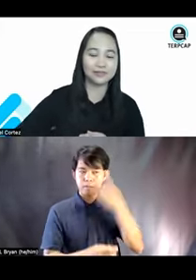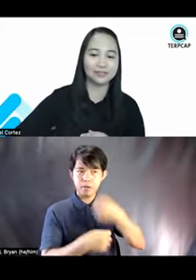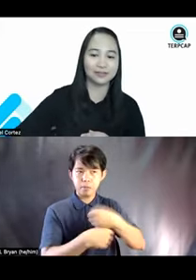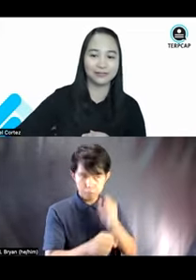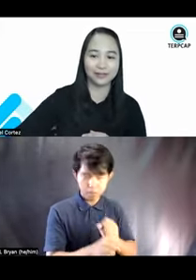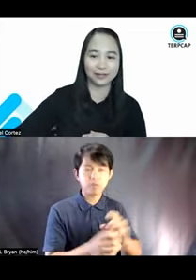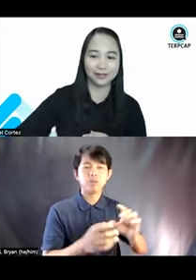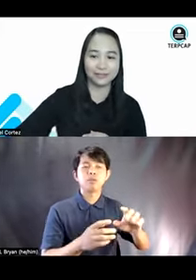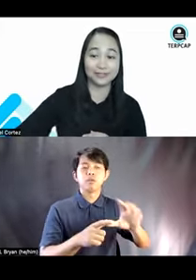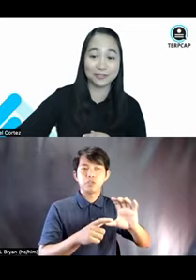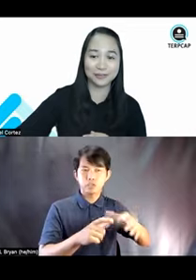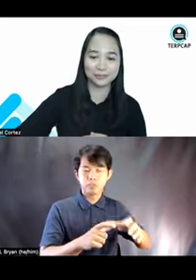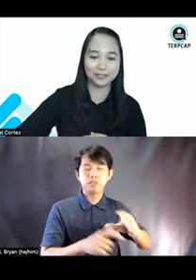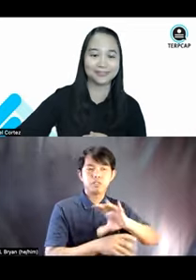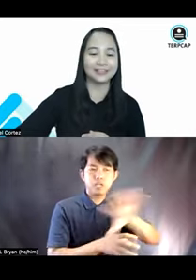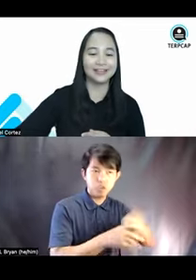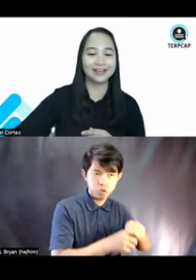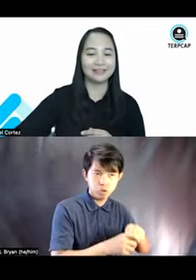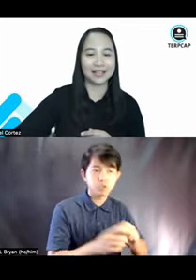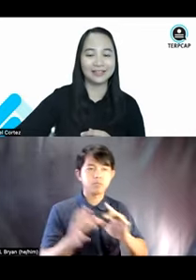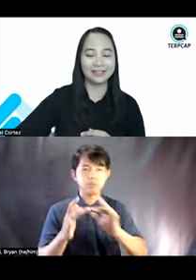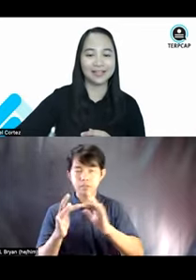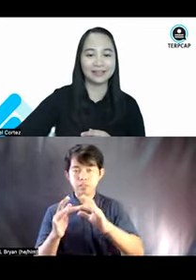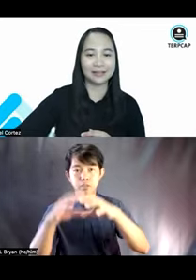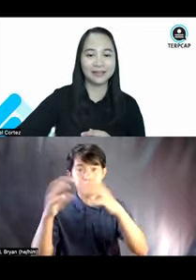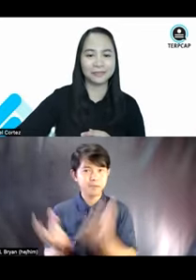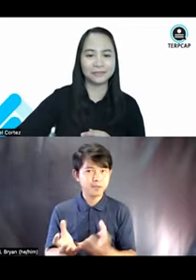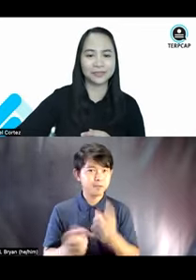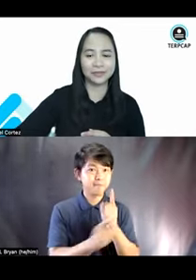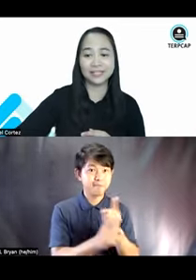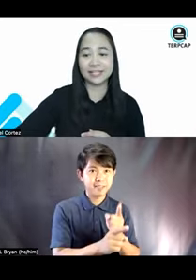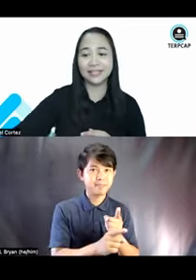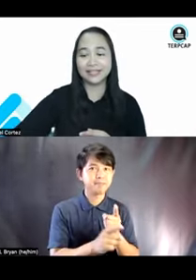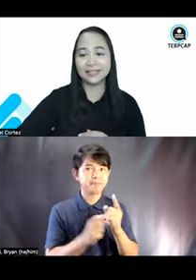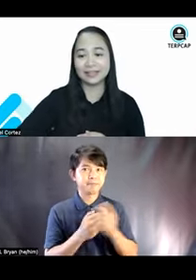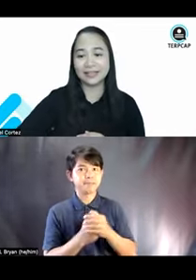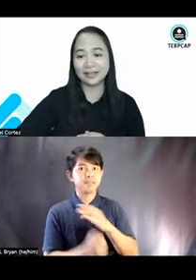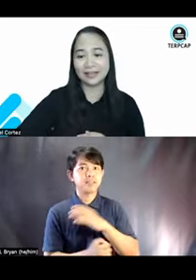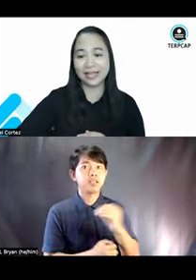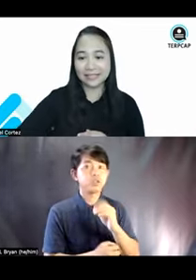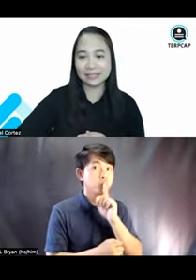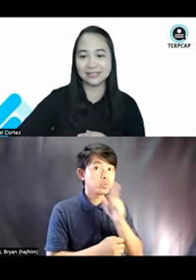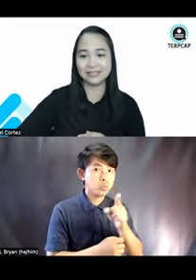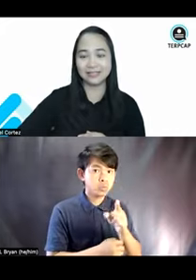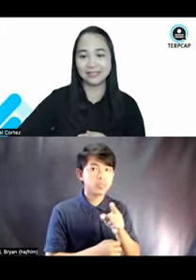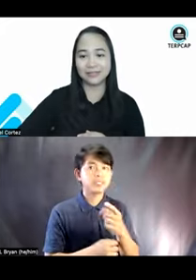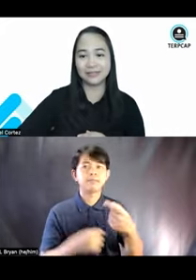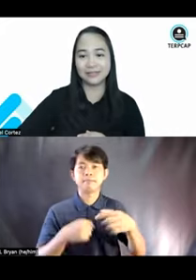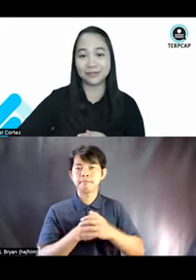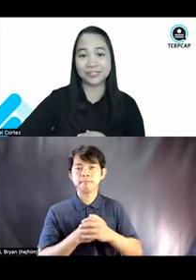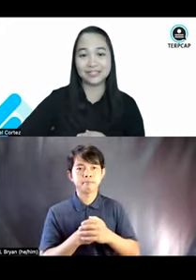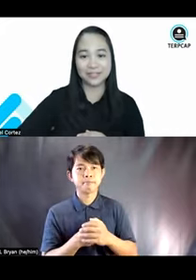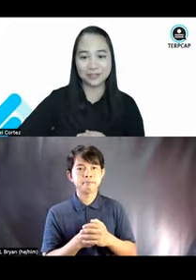inclusive, um, digital world, right? And, um, really that, uh, and the